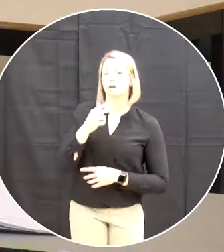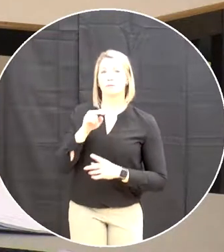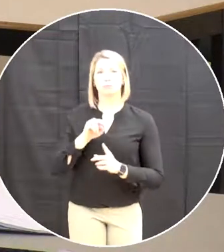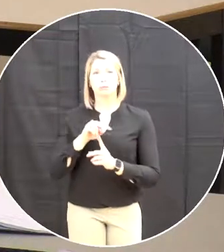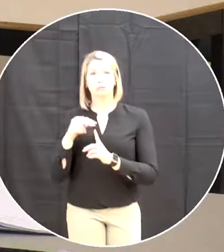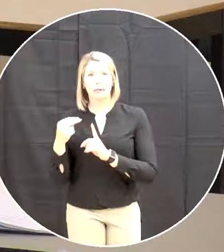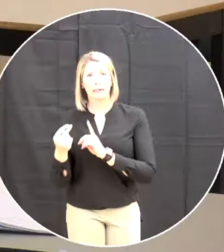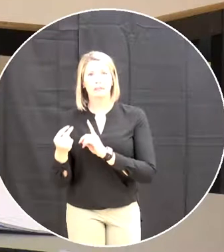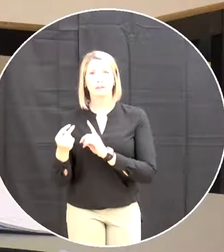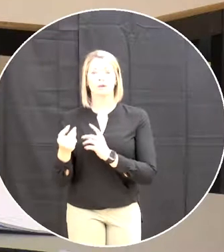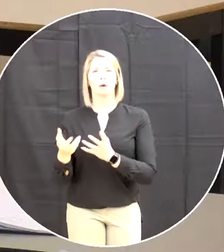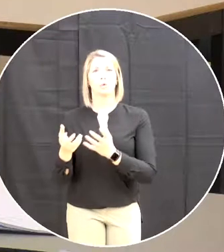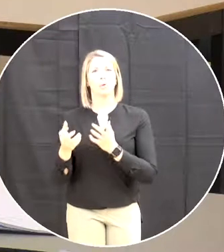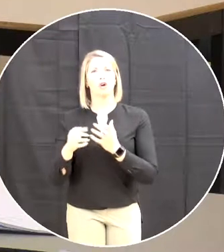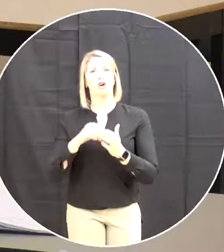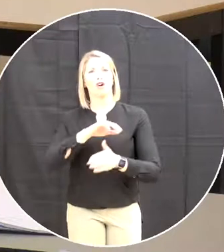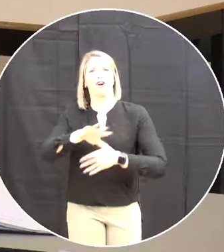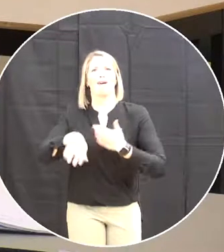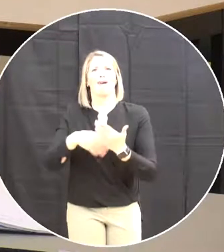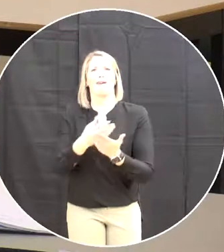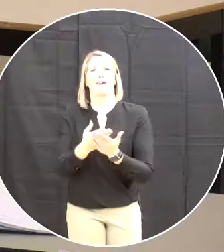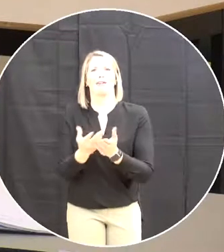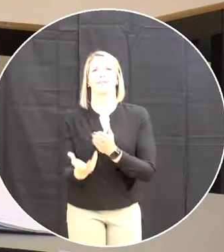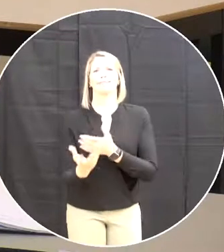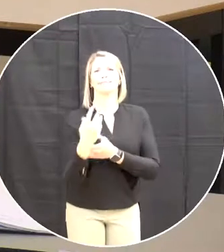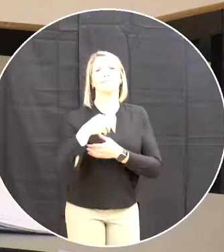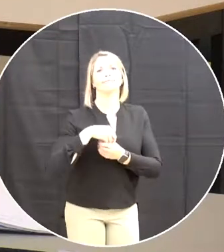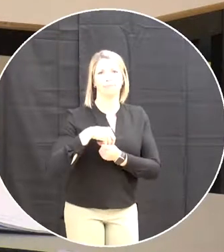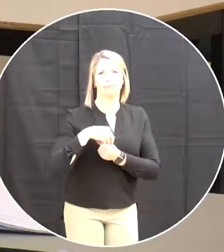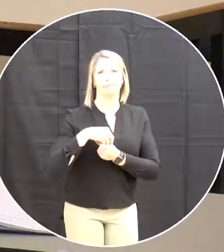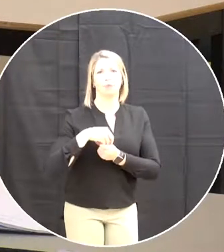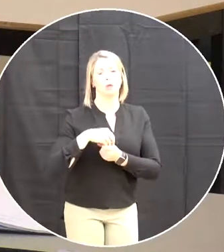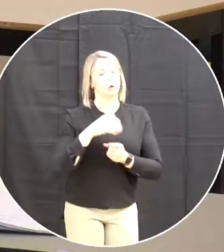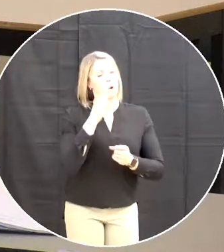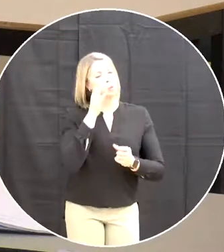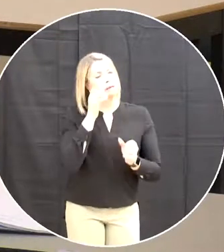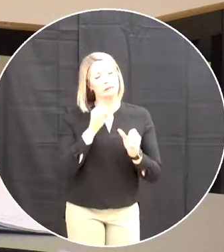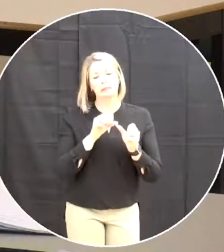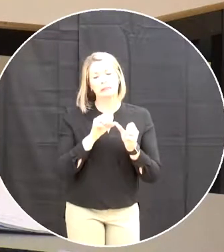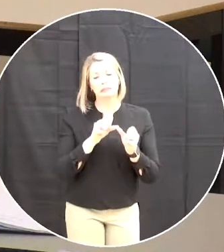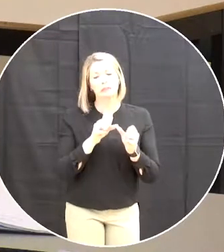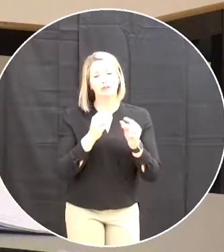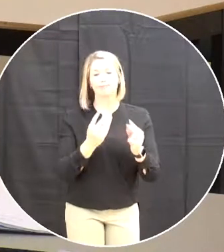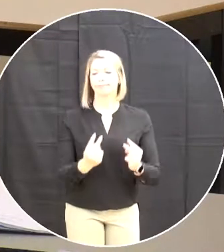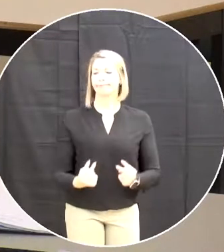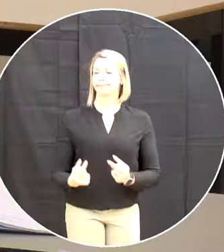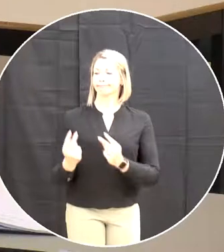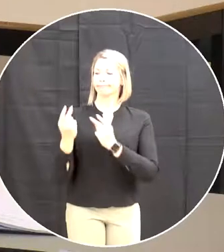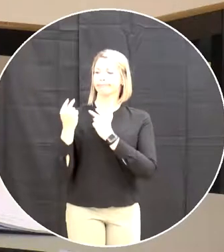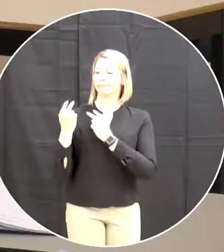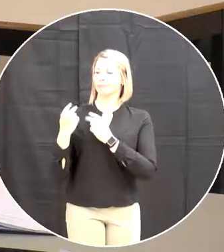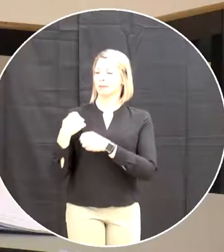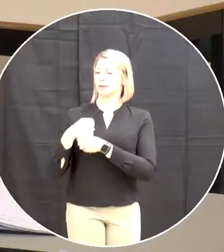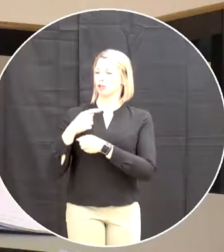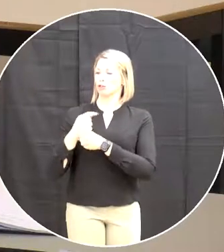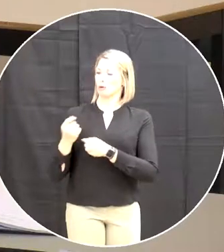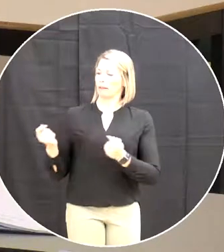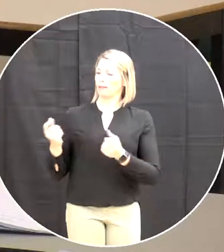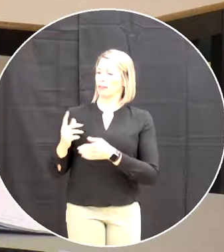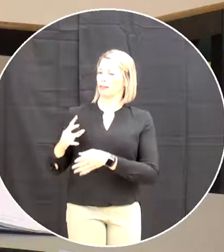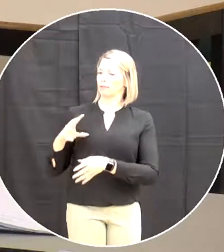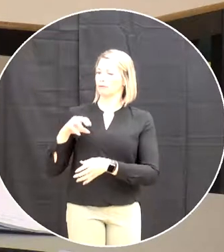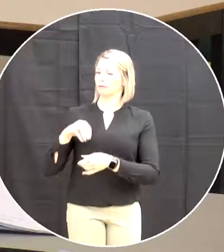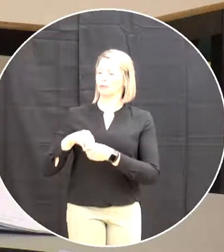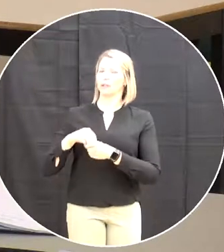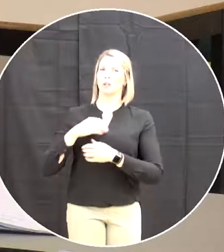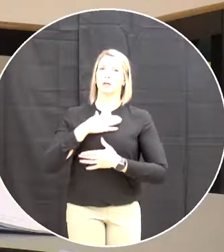we will continue to reflect on our journey and take actions that continue moving this forward so please join me in a